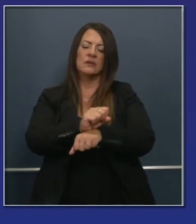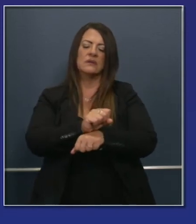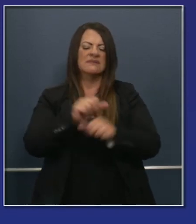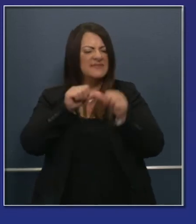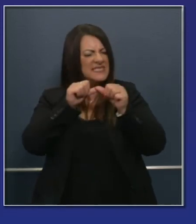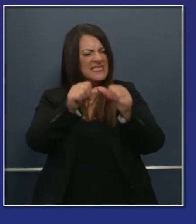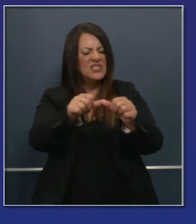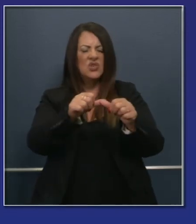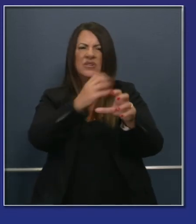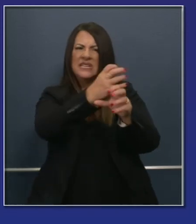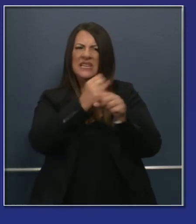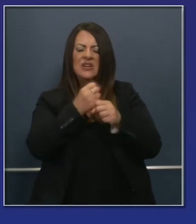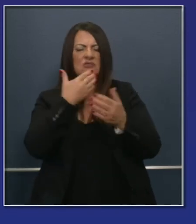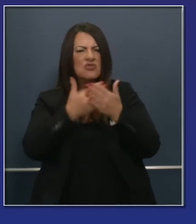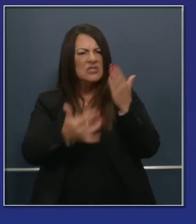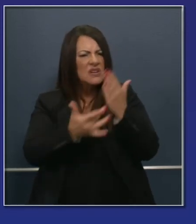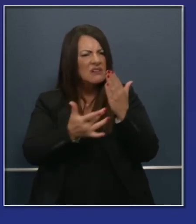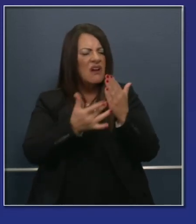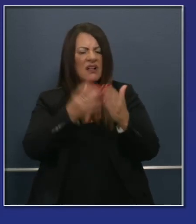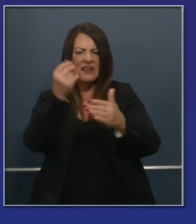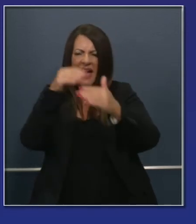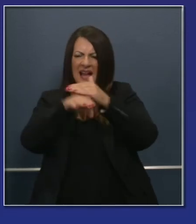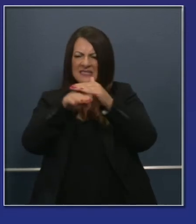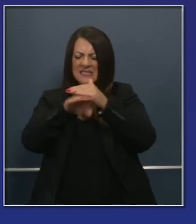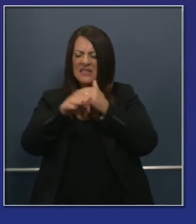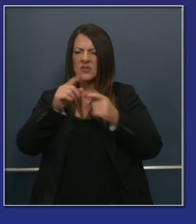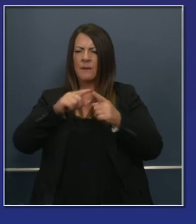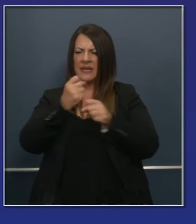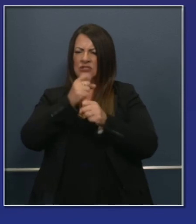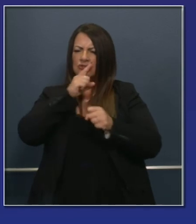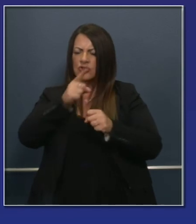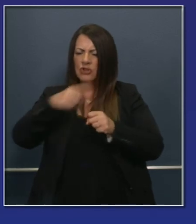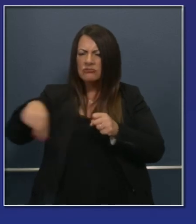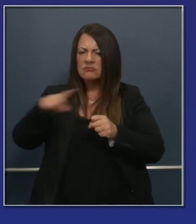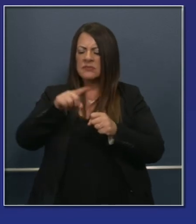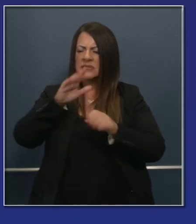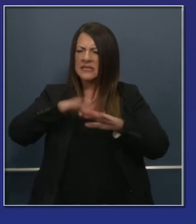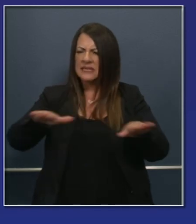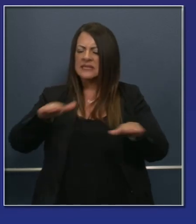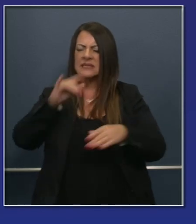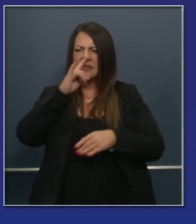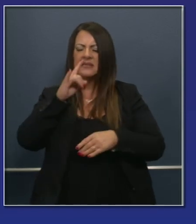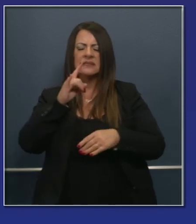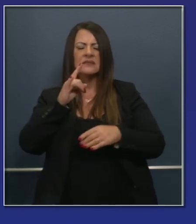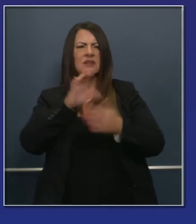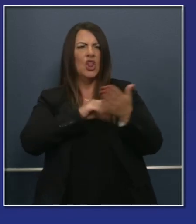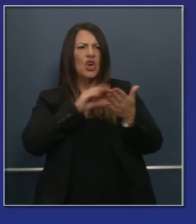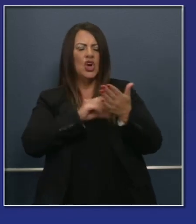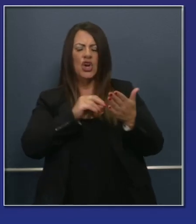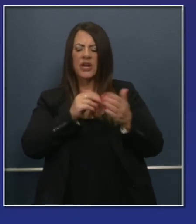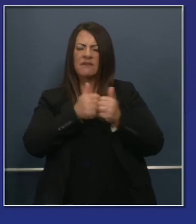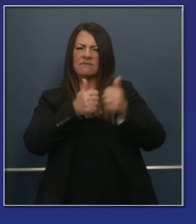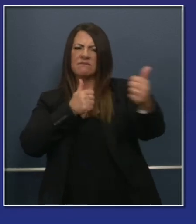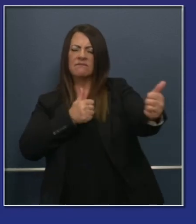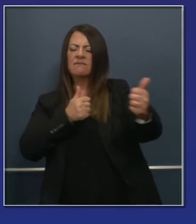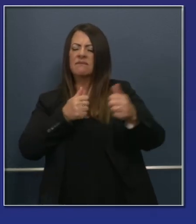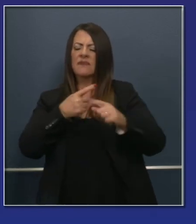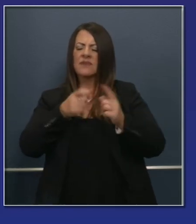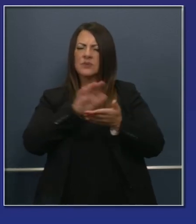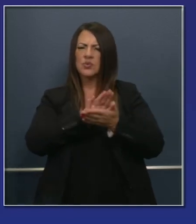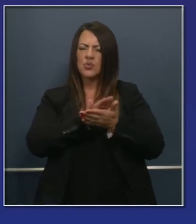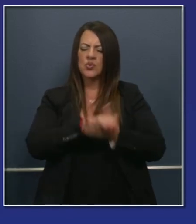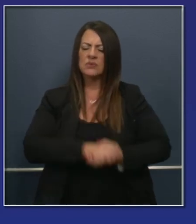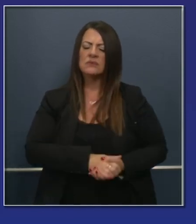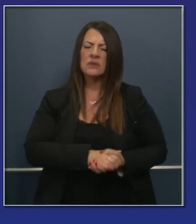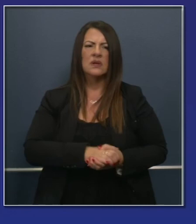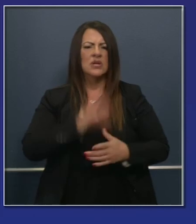technology and access and address the digital divide for the state of California and for the future of our